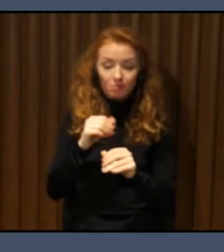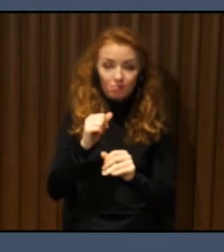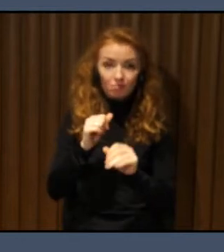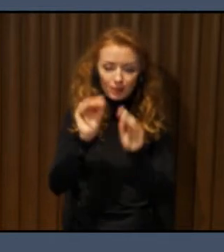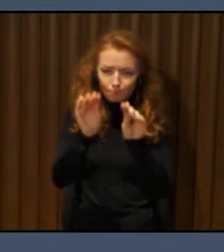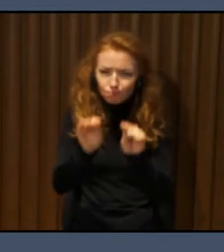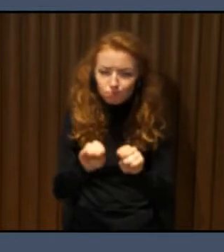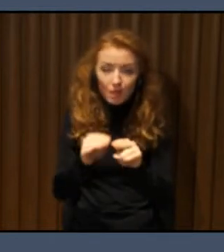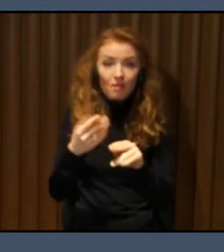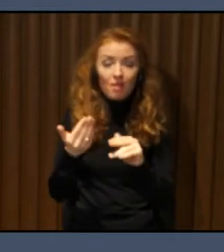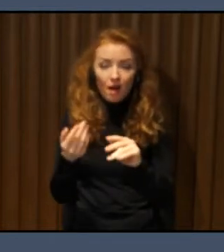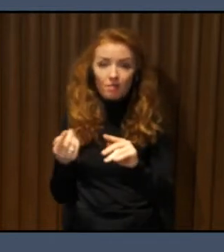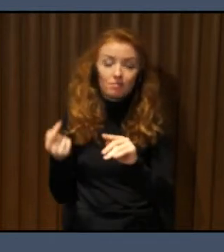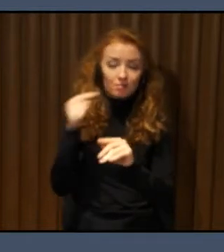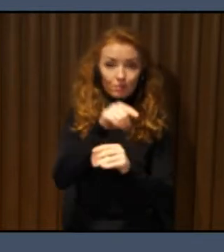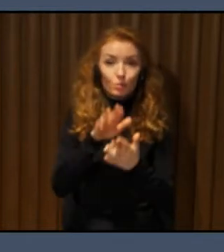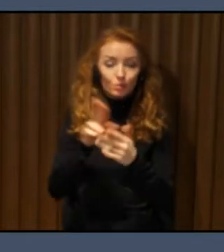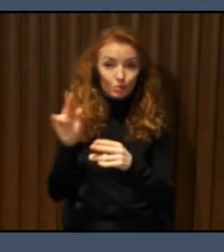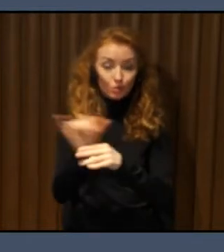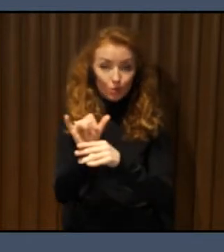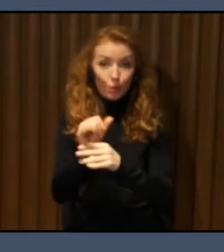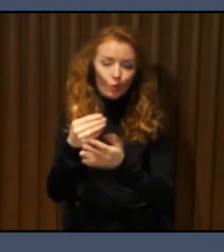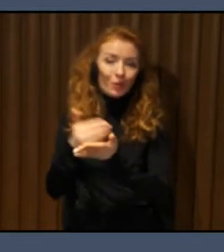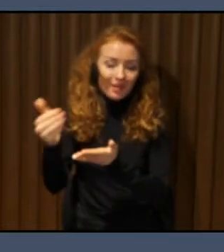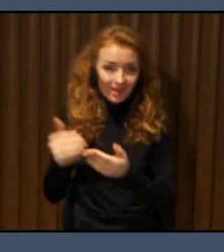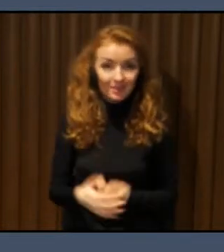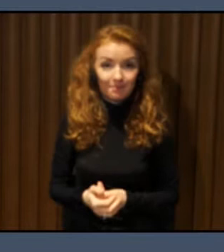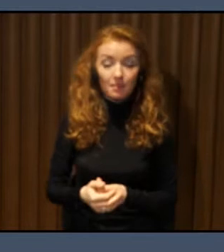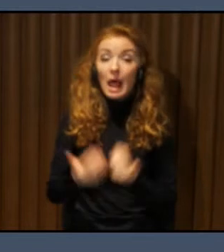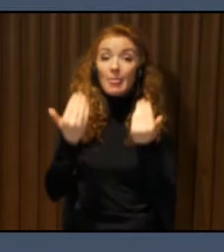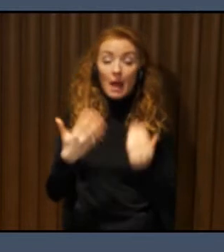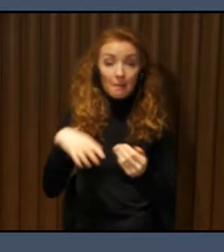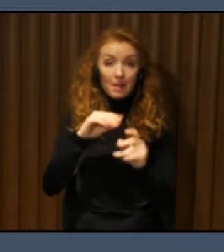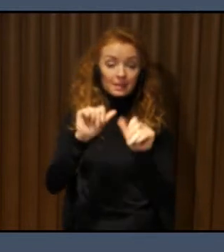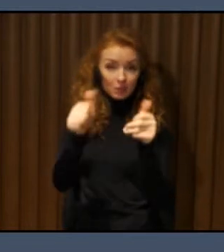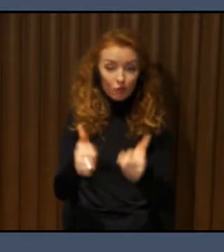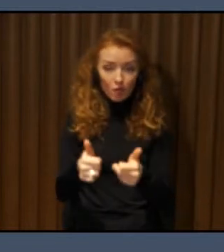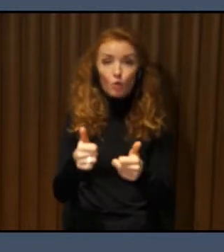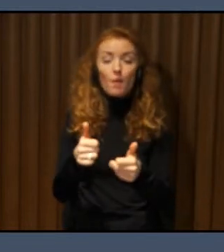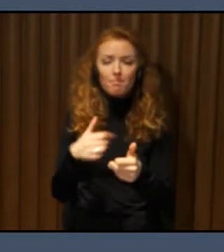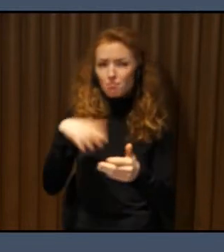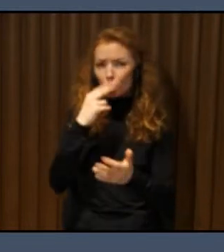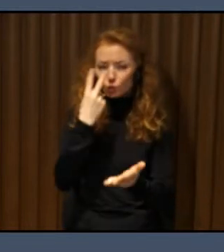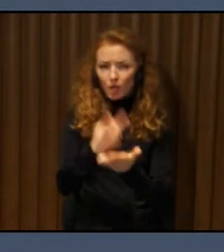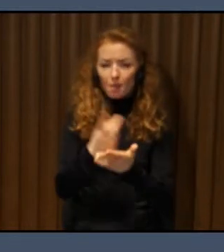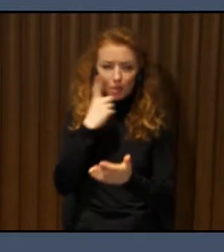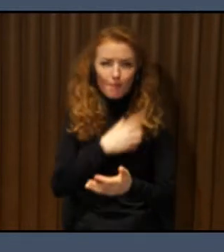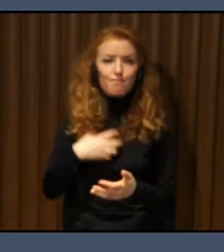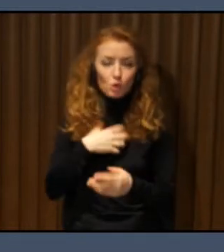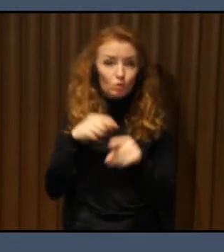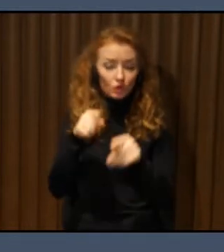So as I said, we do believe that personal assistance that fits the needs of any kind of user